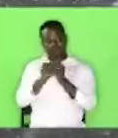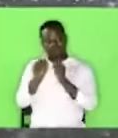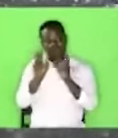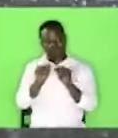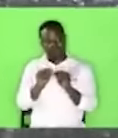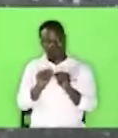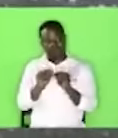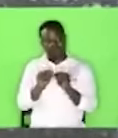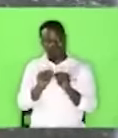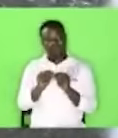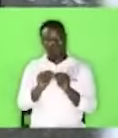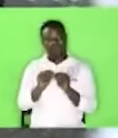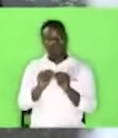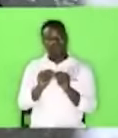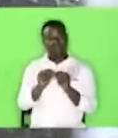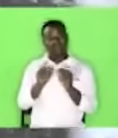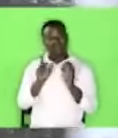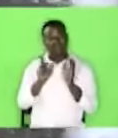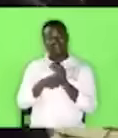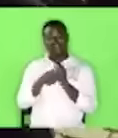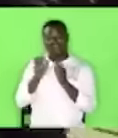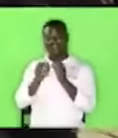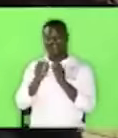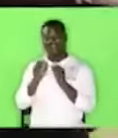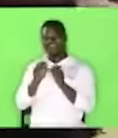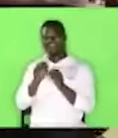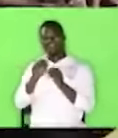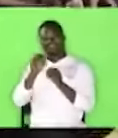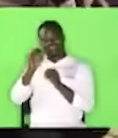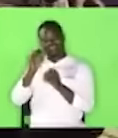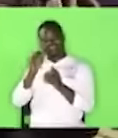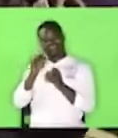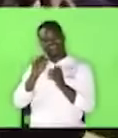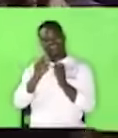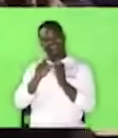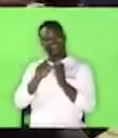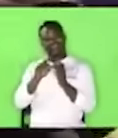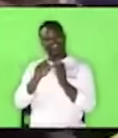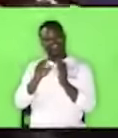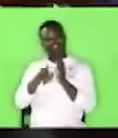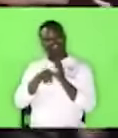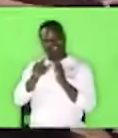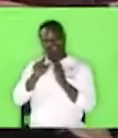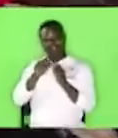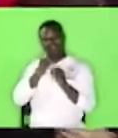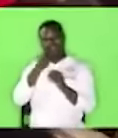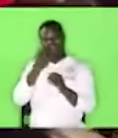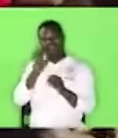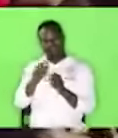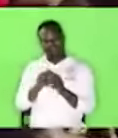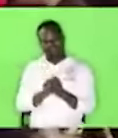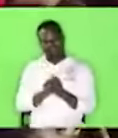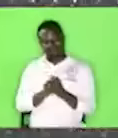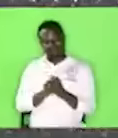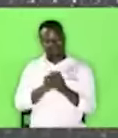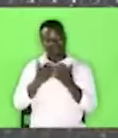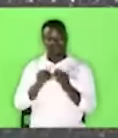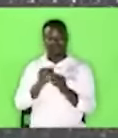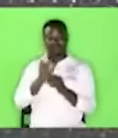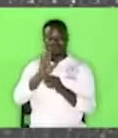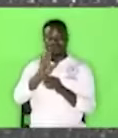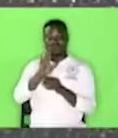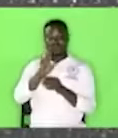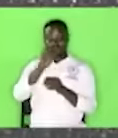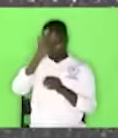now also, you do actually next. Now, you see, your old man might